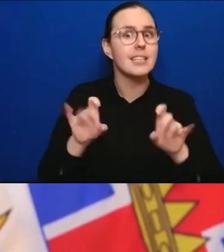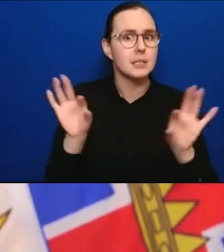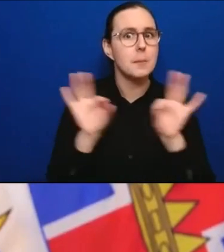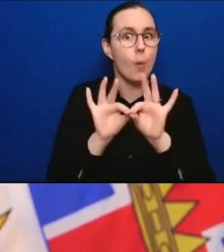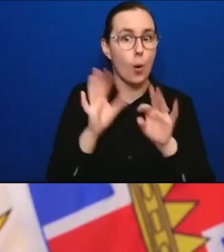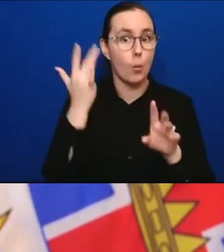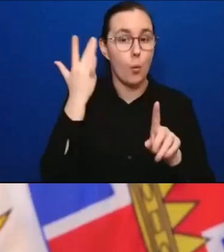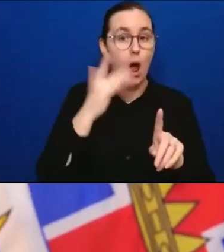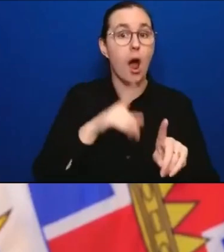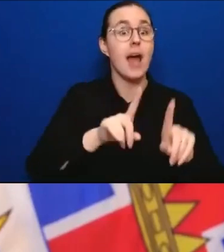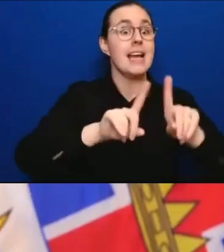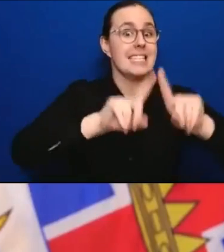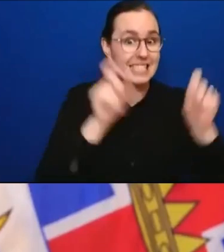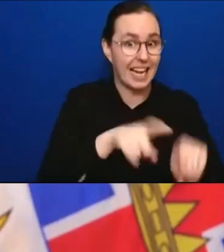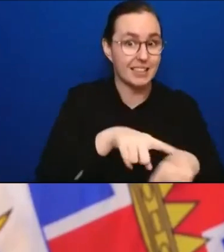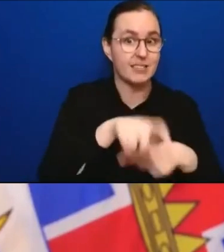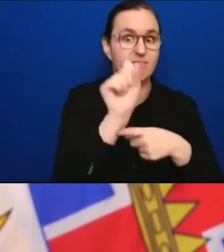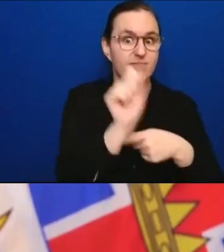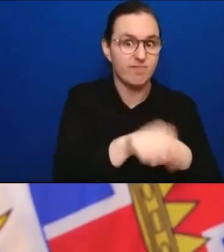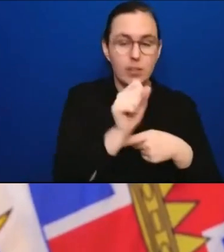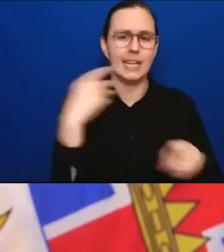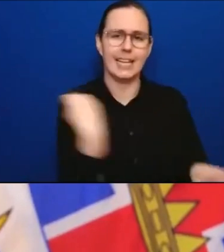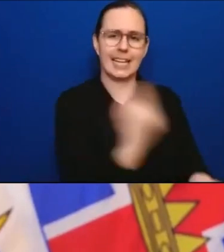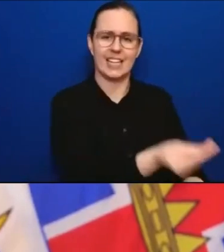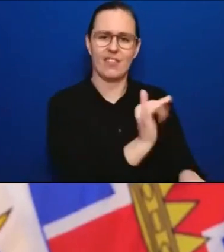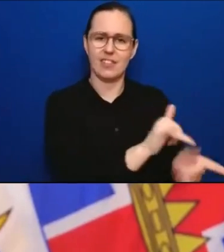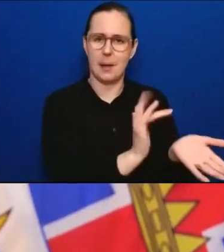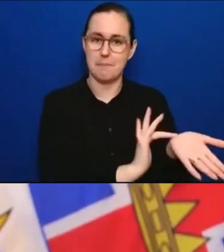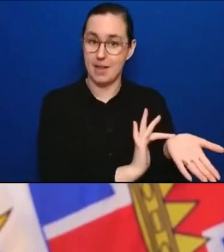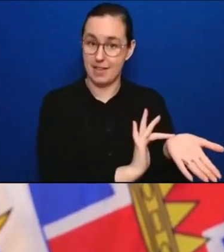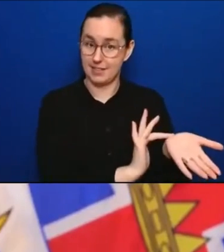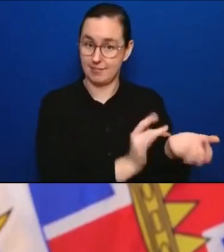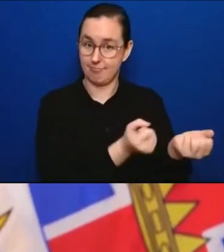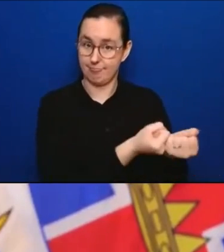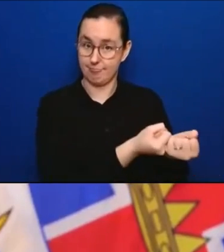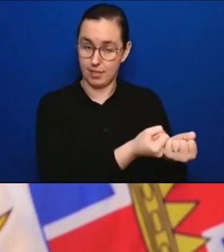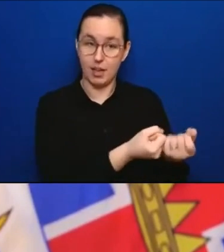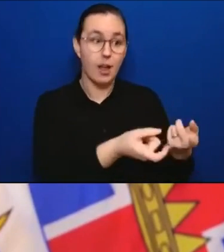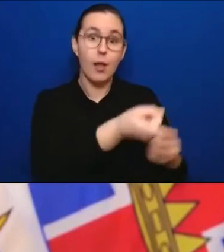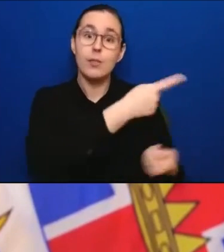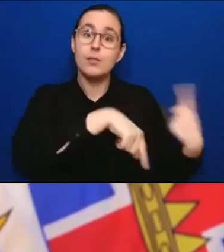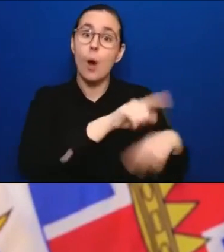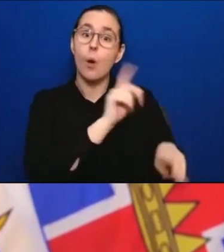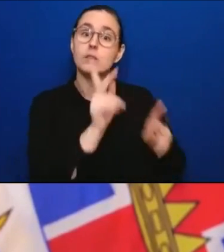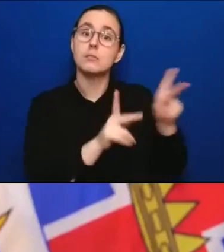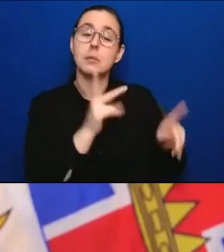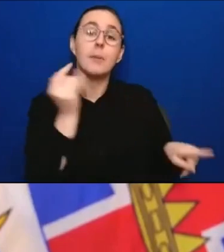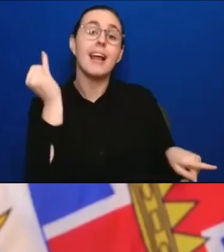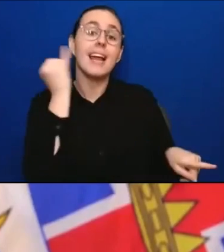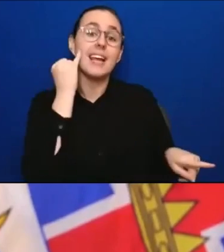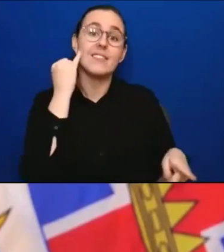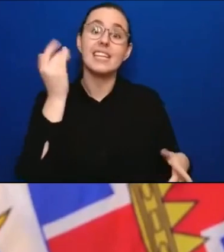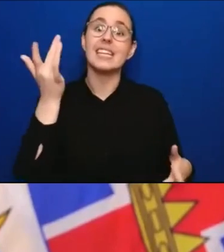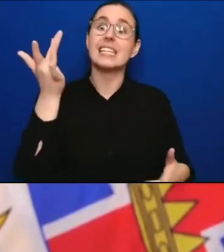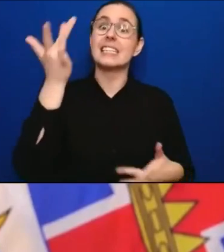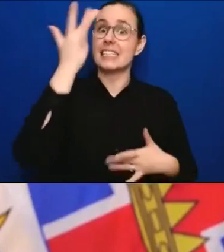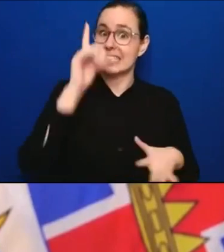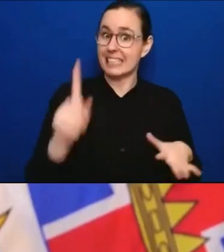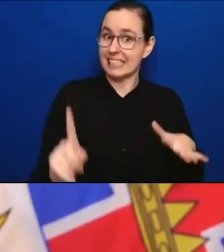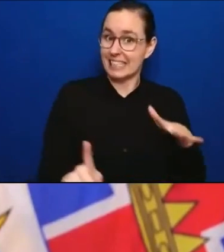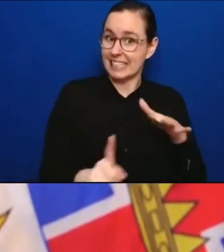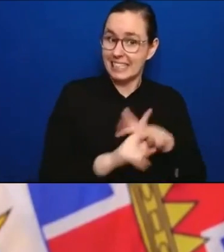that those people have priority access to PCR testing if they develop symptoms. And these are all things that we're